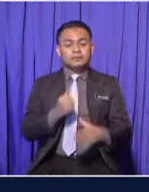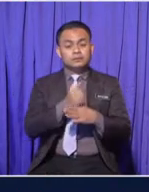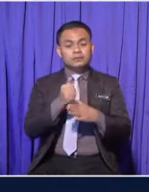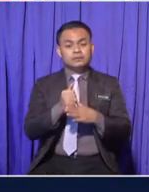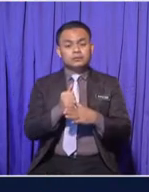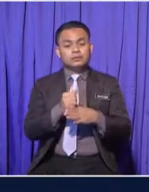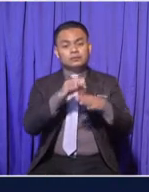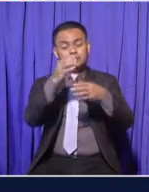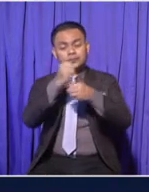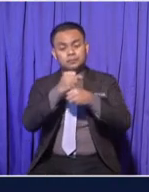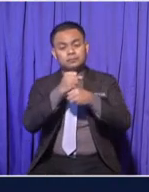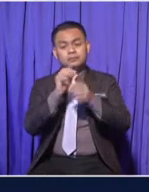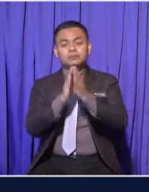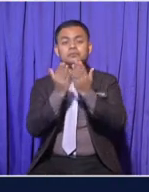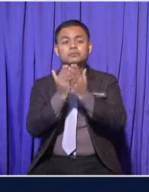bookshelf